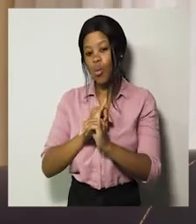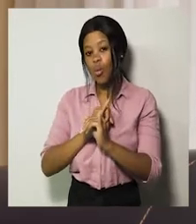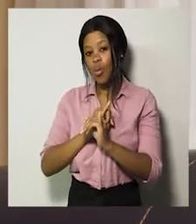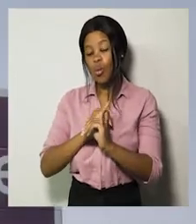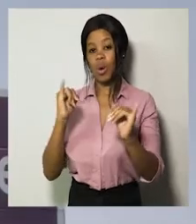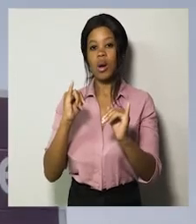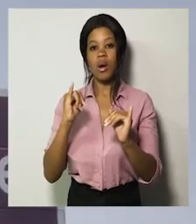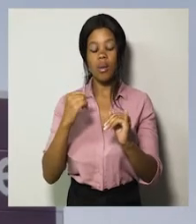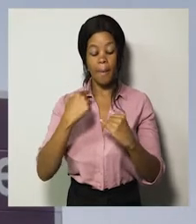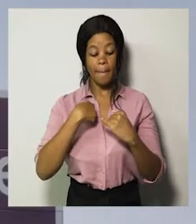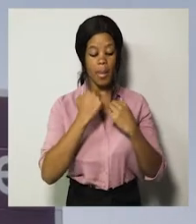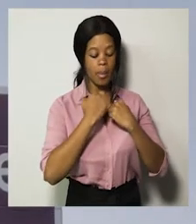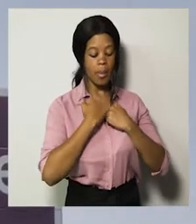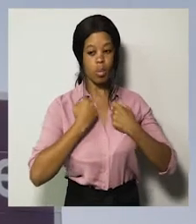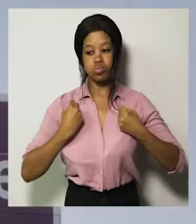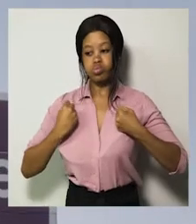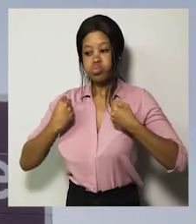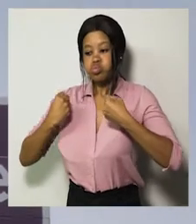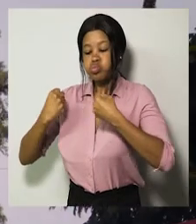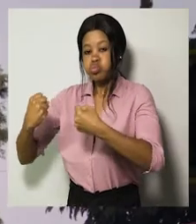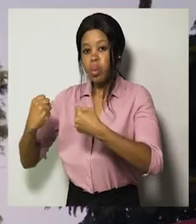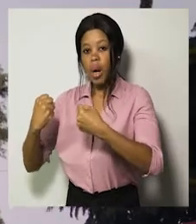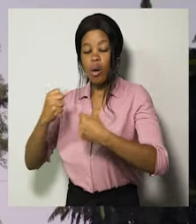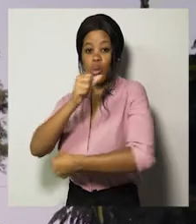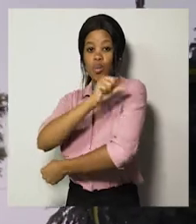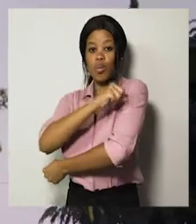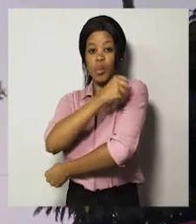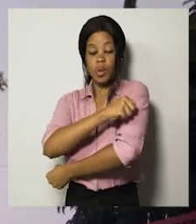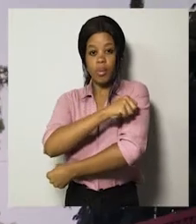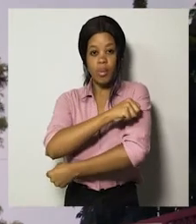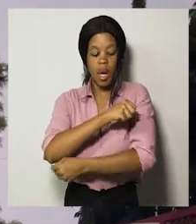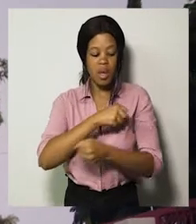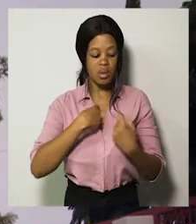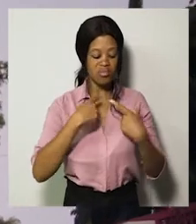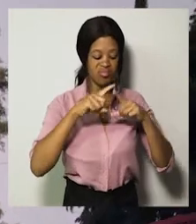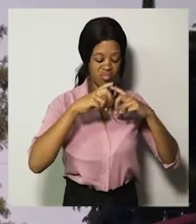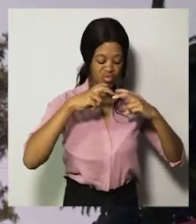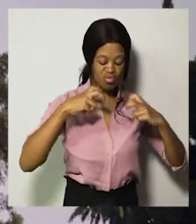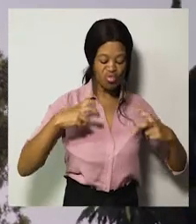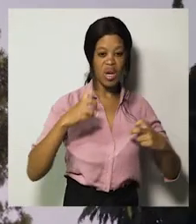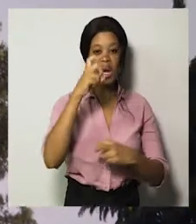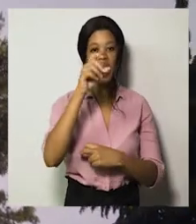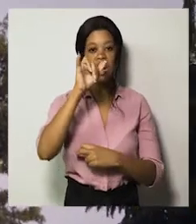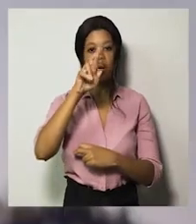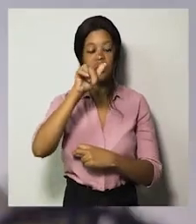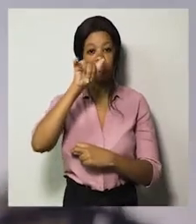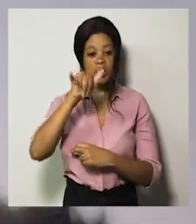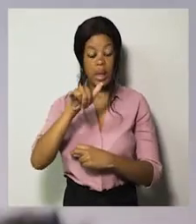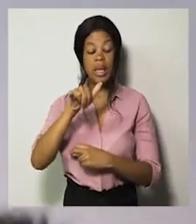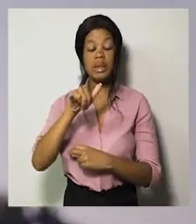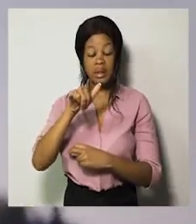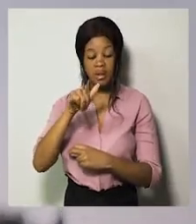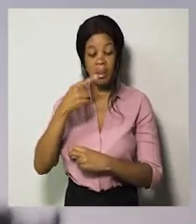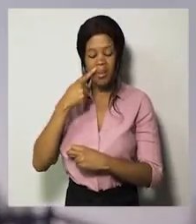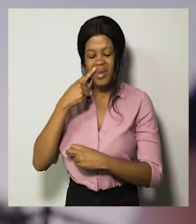worse my parents drove me to the nearest hospital they did some x-rays checked my body and they